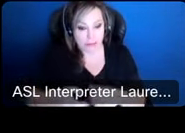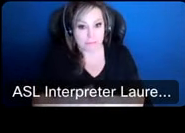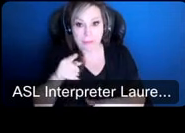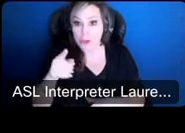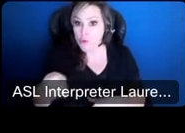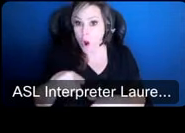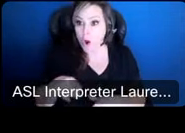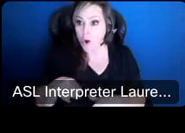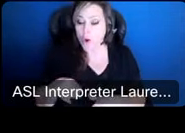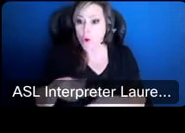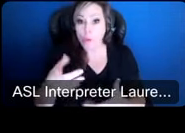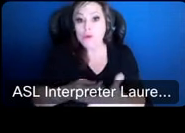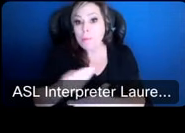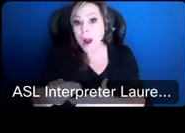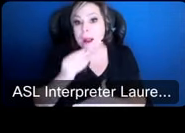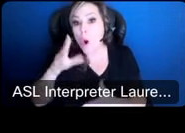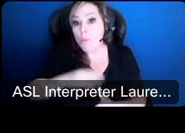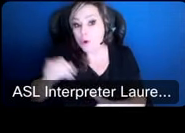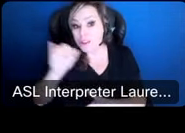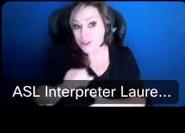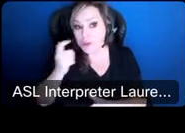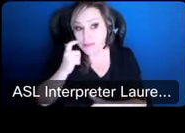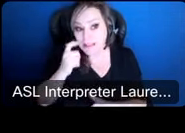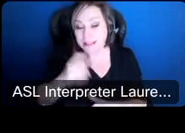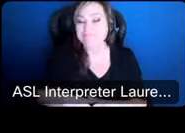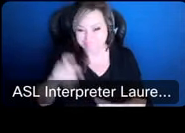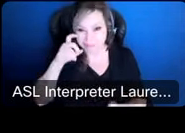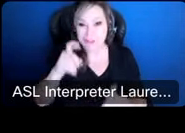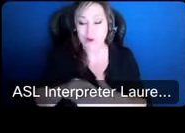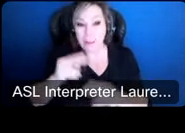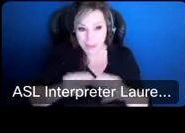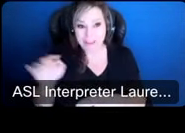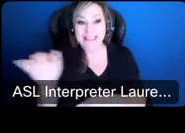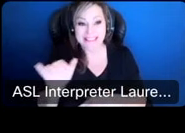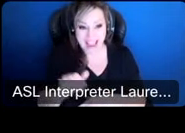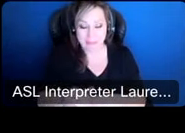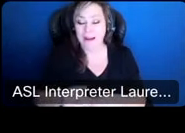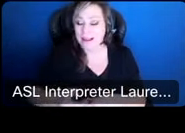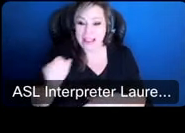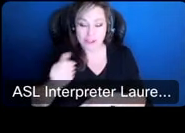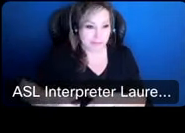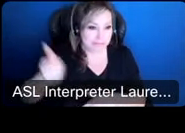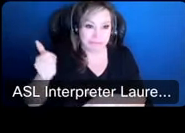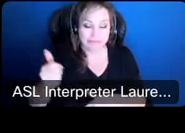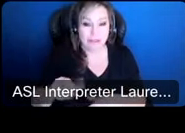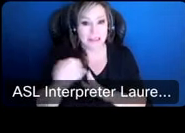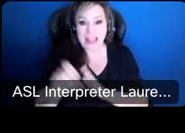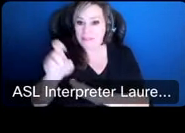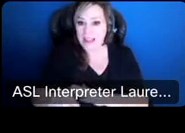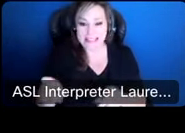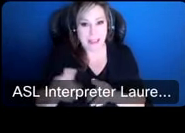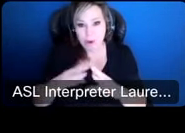homeowners insurance recently uh insurance for buildings has gone up tremendously in the state of texas and school districts are no different